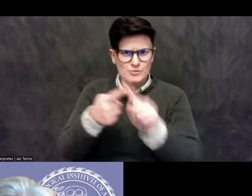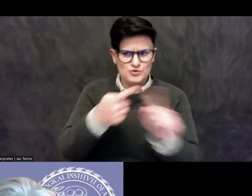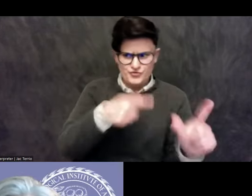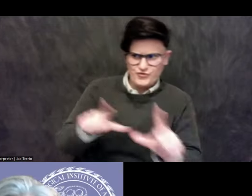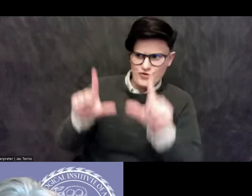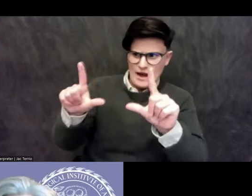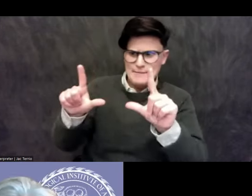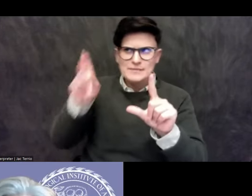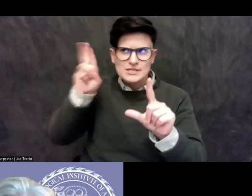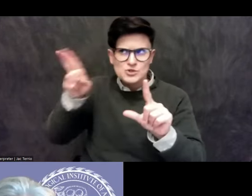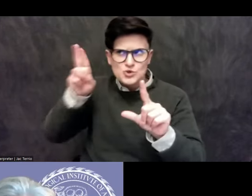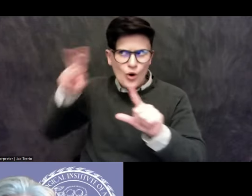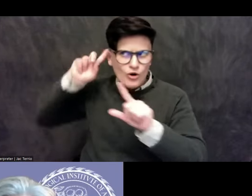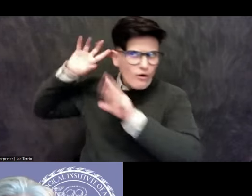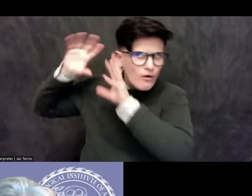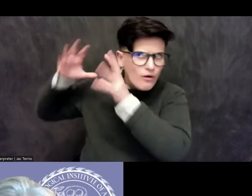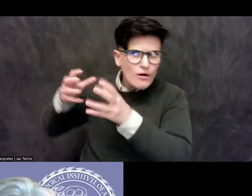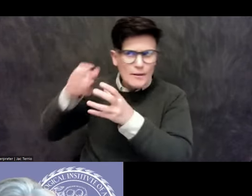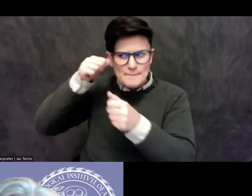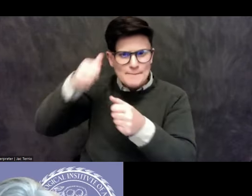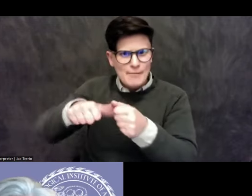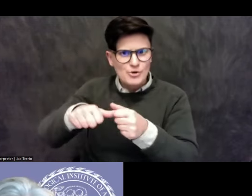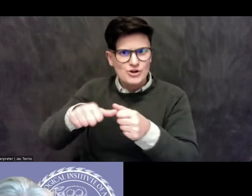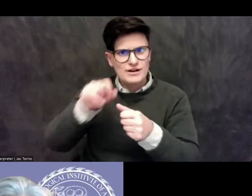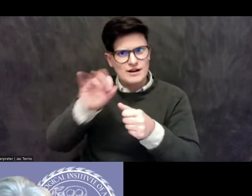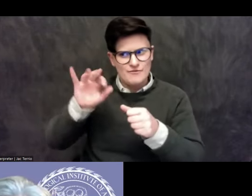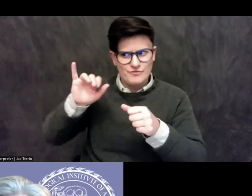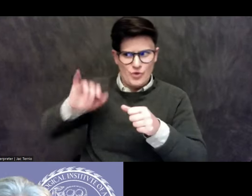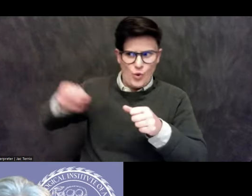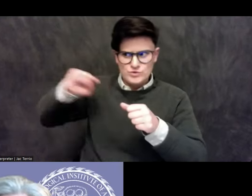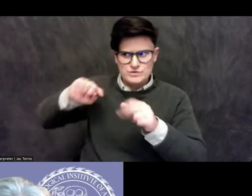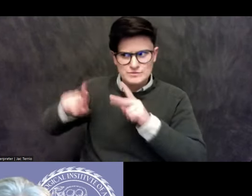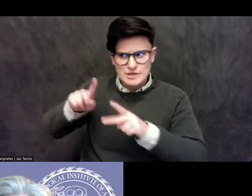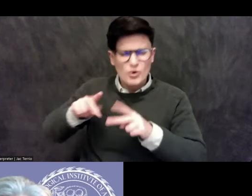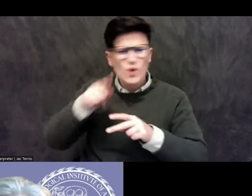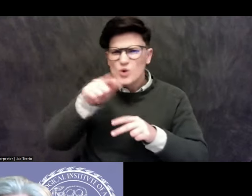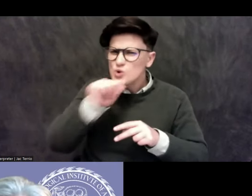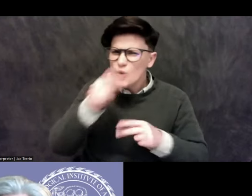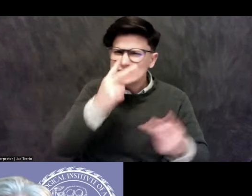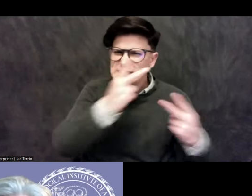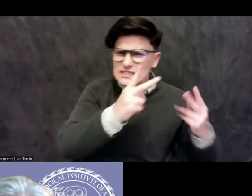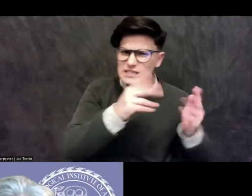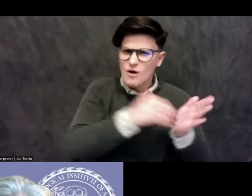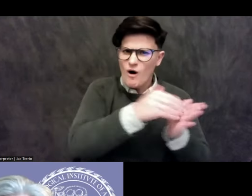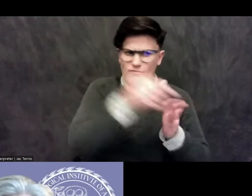collective people is not something you see everywhere. And so I think it sort of speaks to this higher level of engagement.